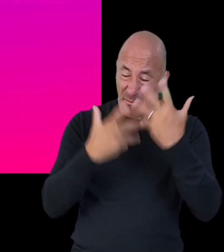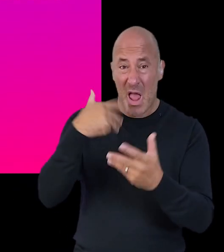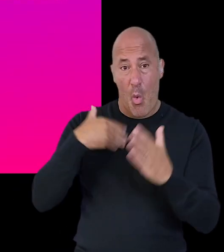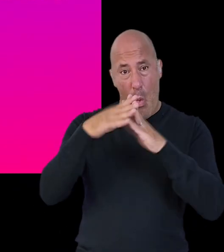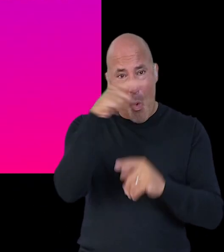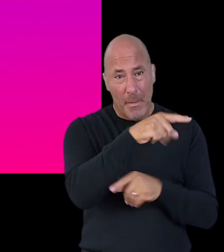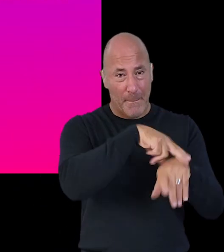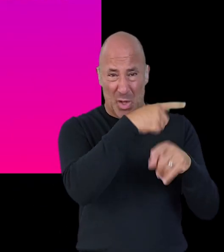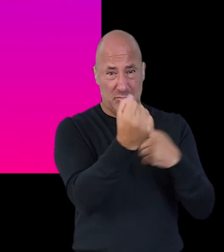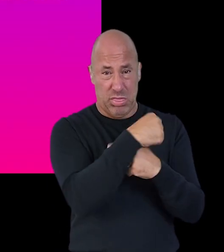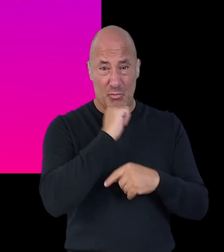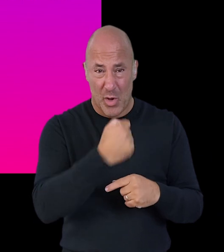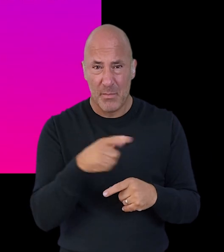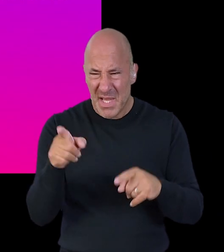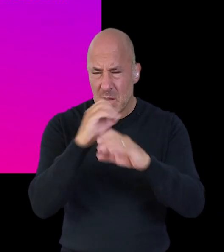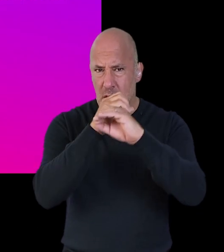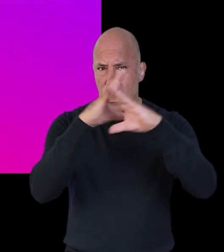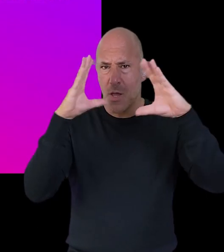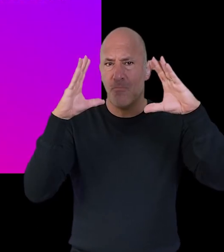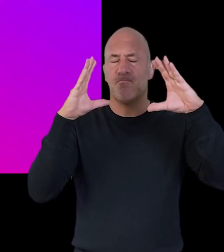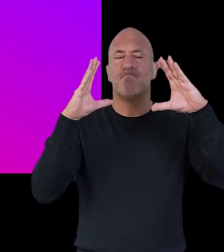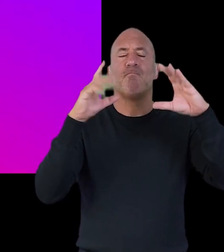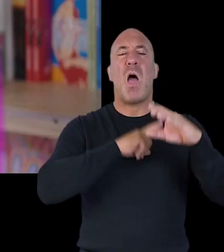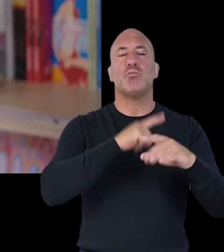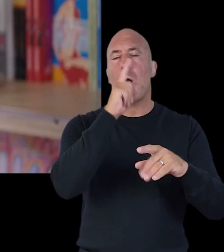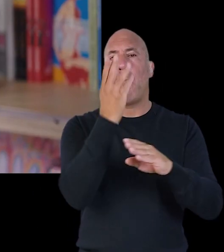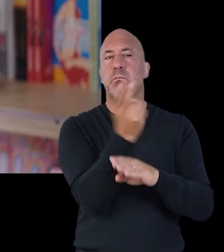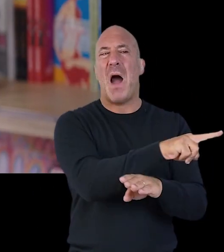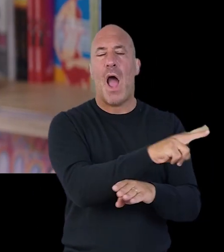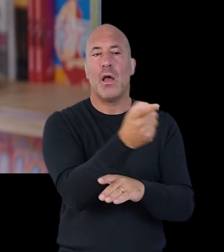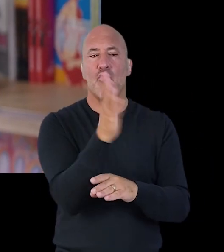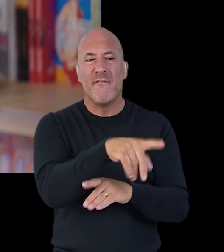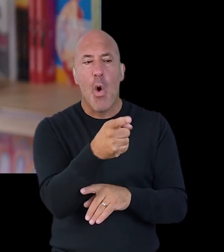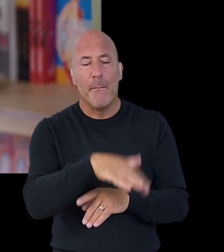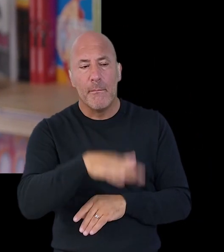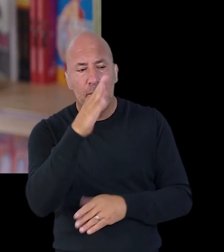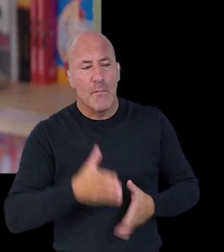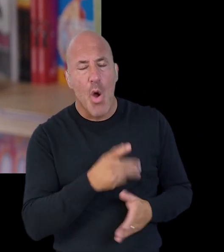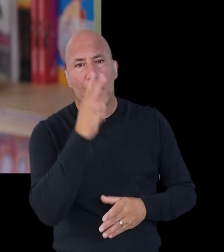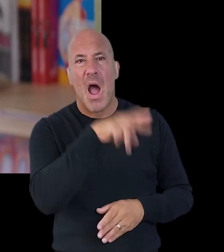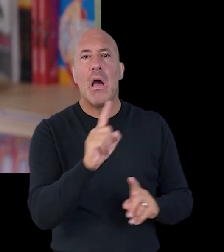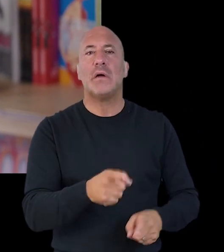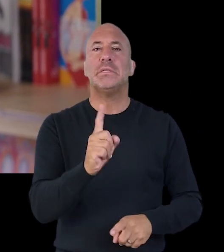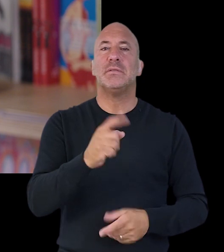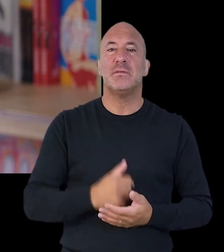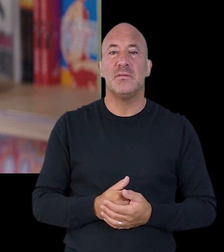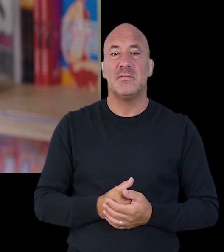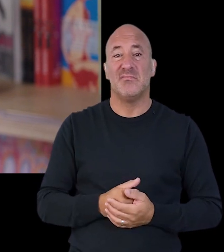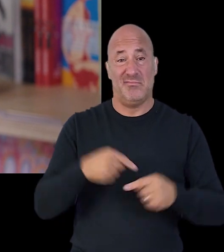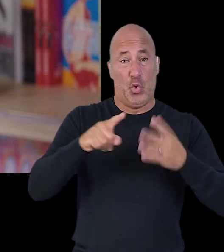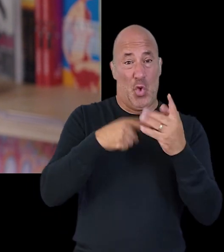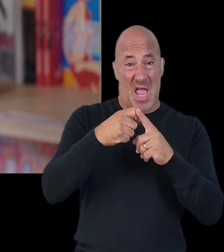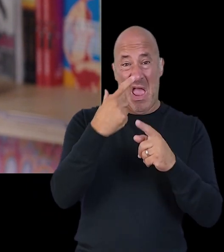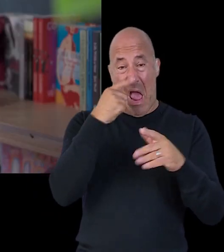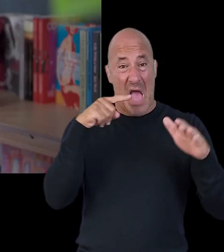won't help you but you will need to explain that to the homeowners so that they fully understand the reasons you cannot get help in your